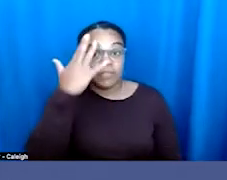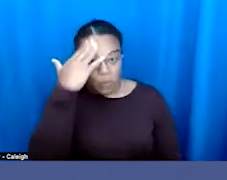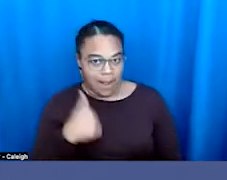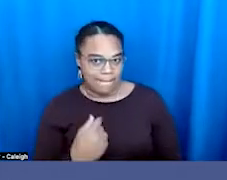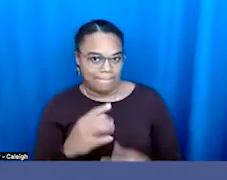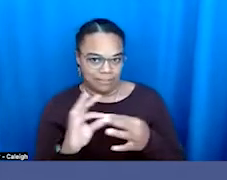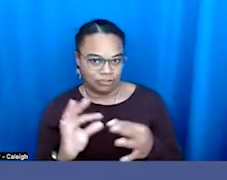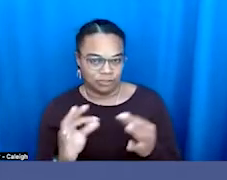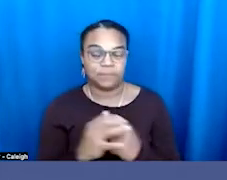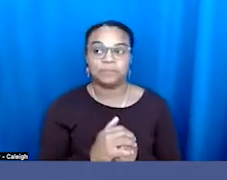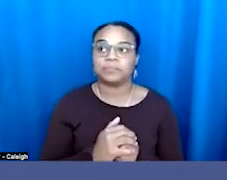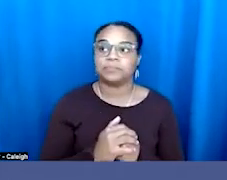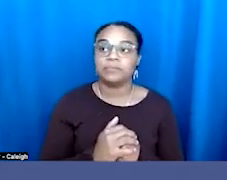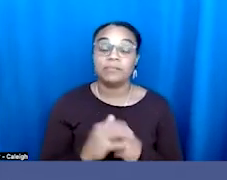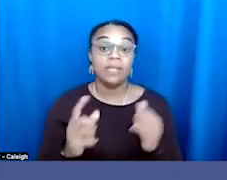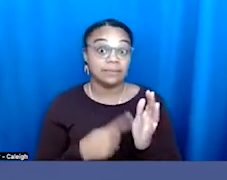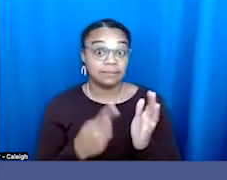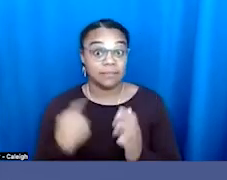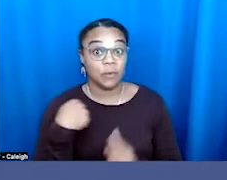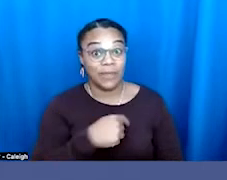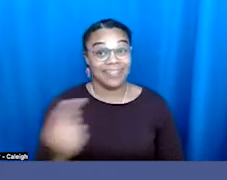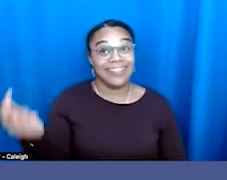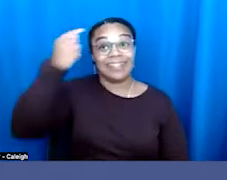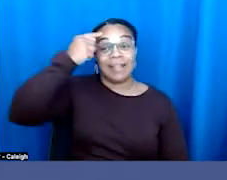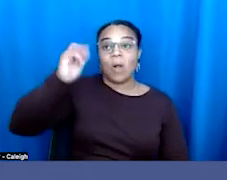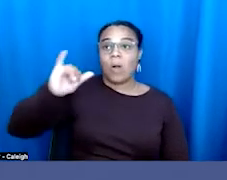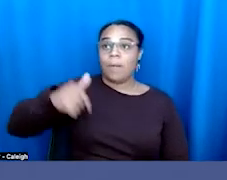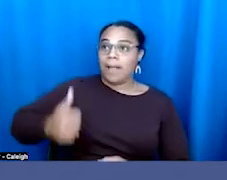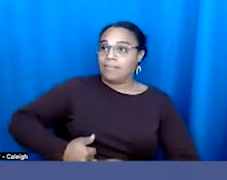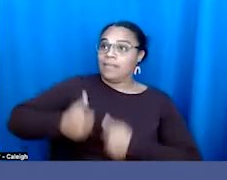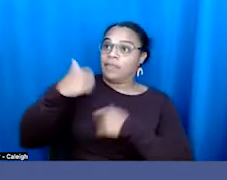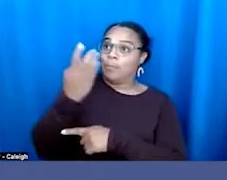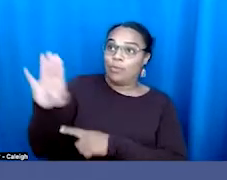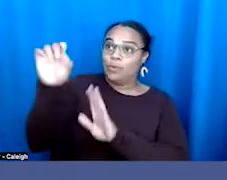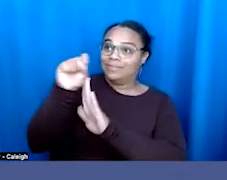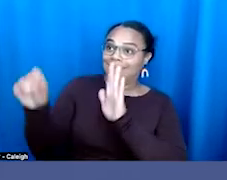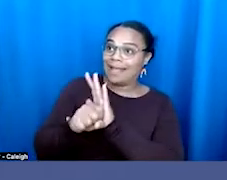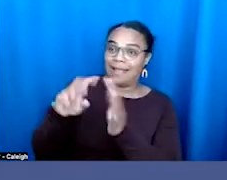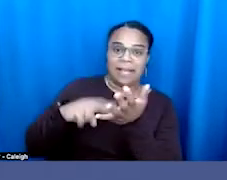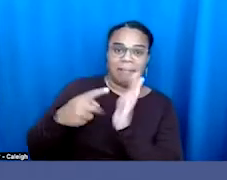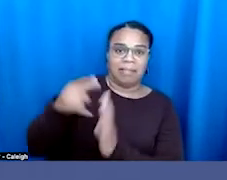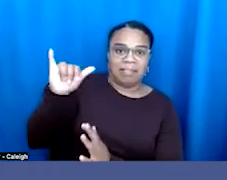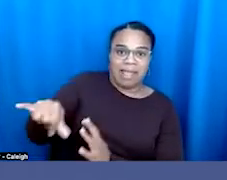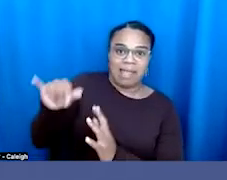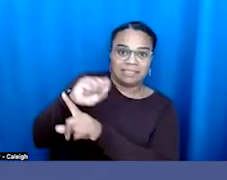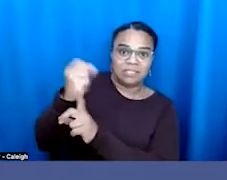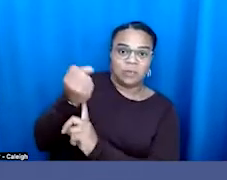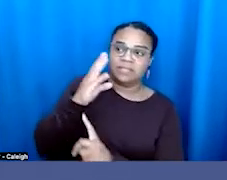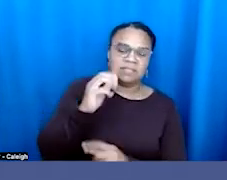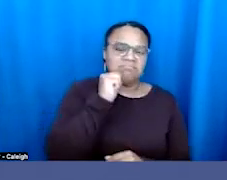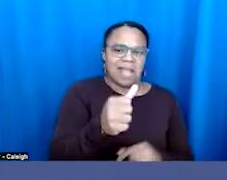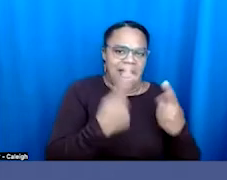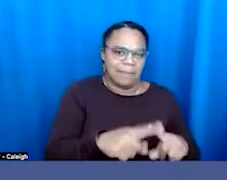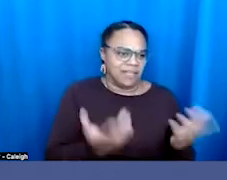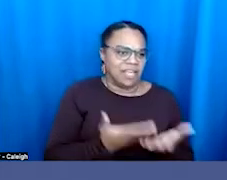of us might think that if we live in a blue state, that this won't happen, that this isn't relevant. Um, and especially folks who